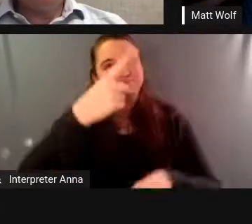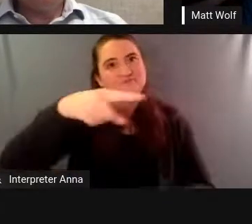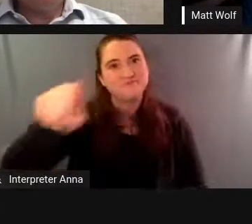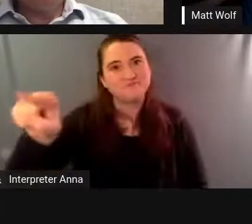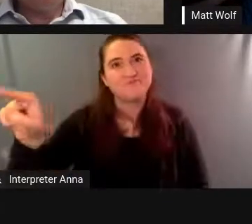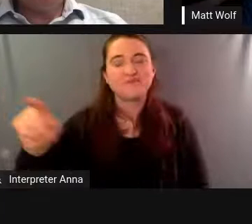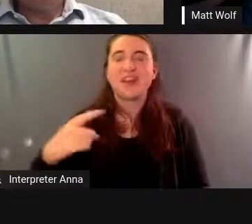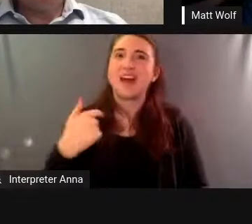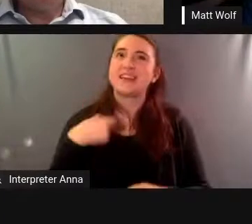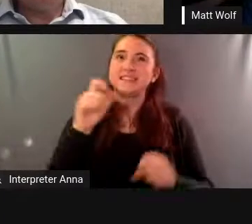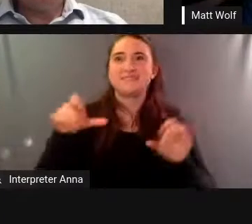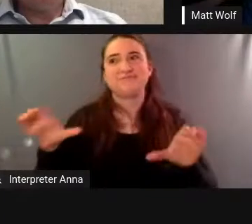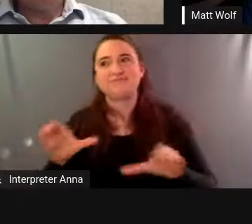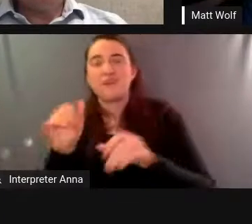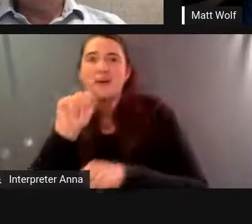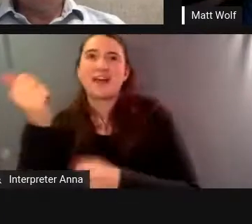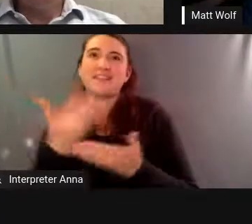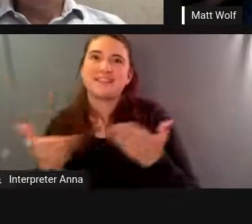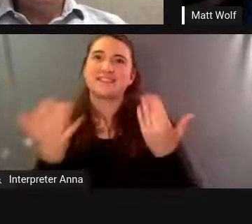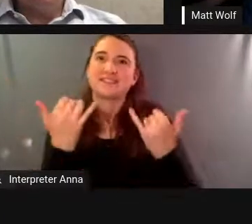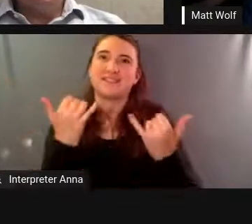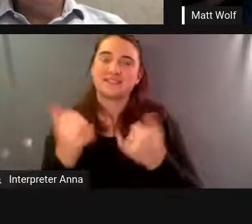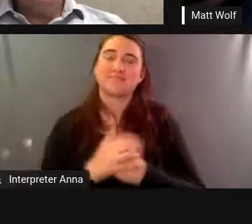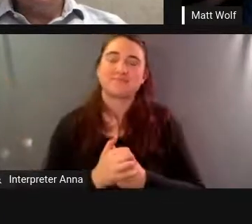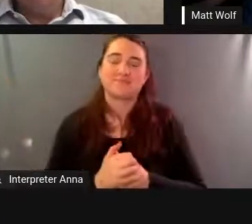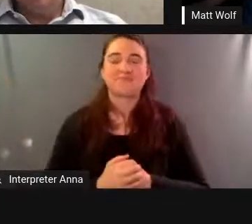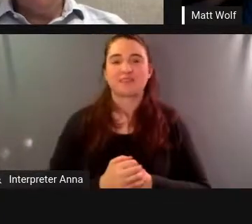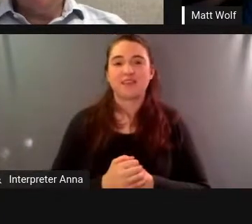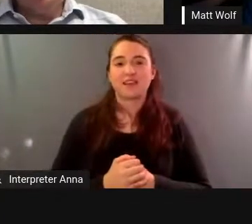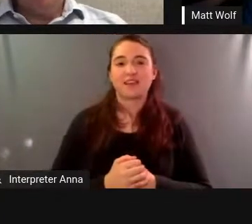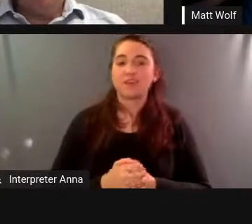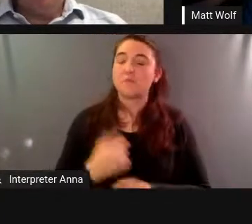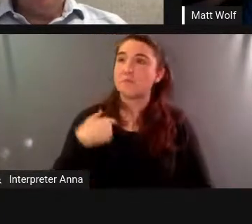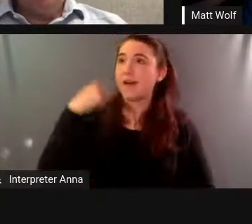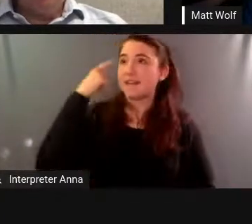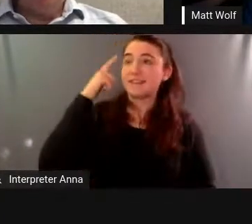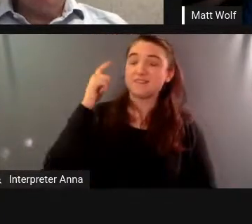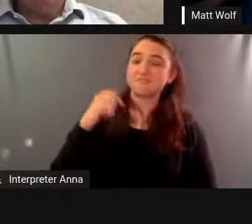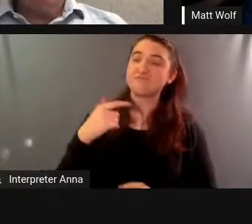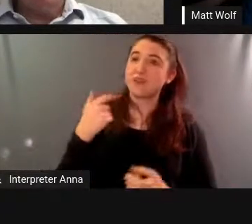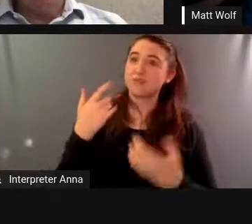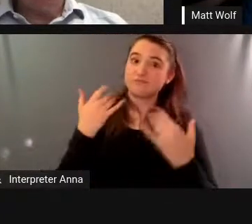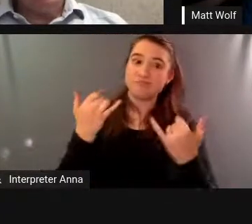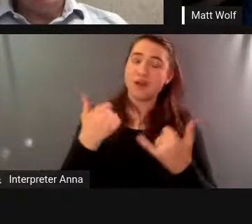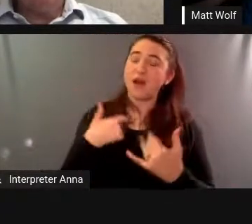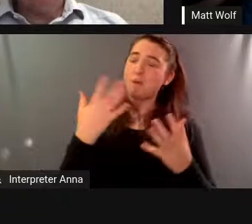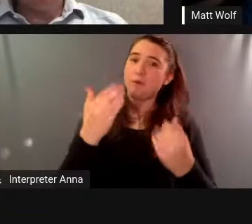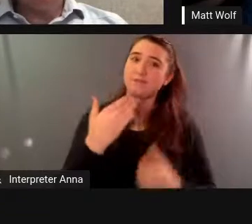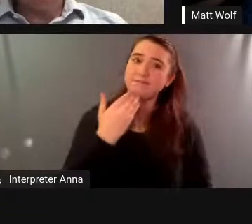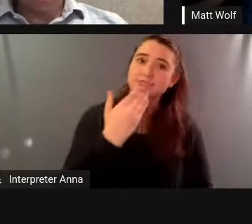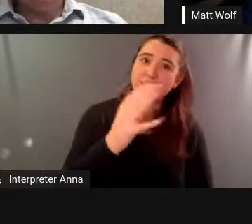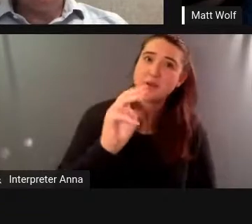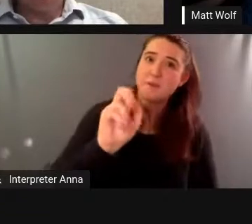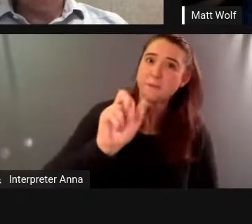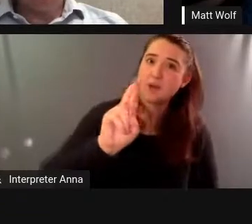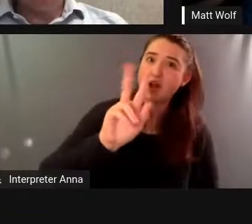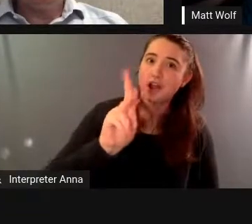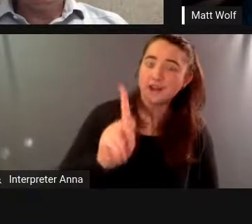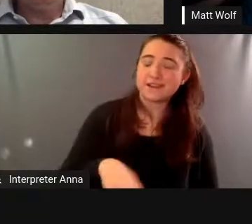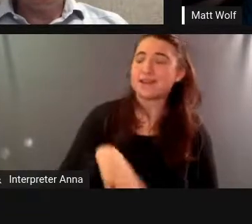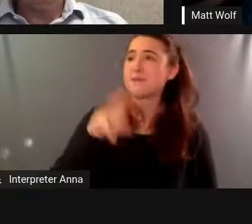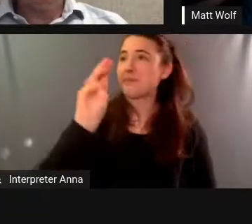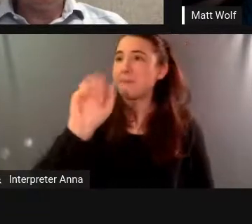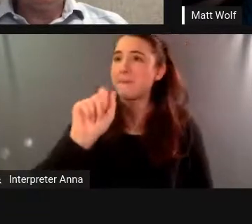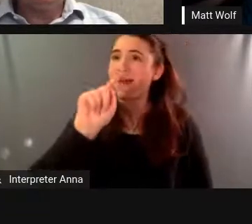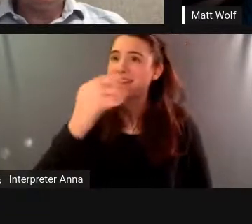do some other things right now well i think on that note i want to thank you mark and matt and stacy for